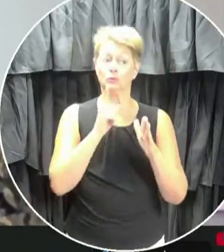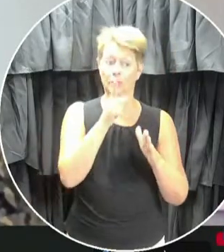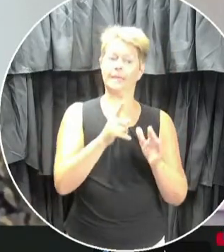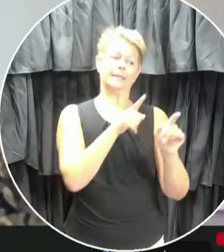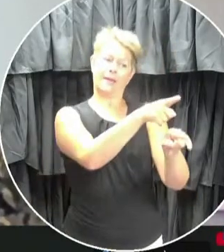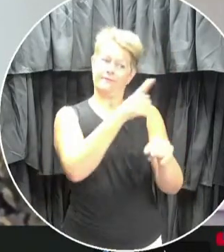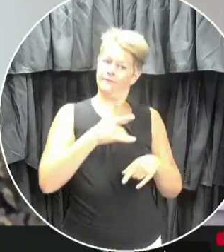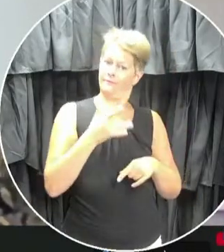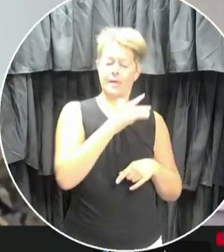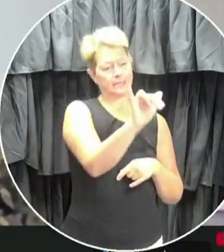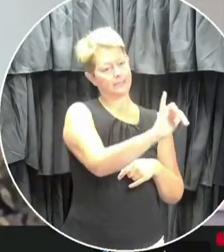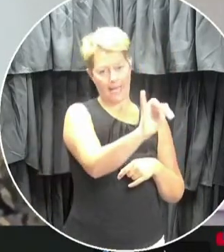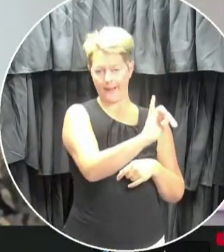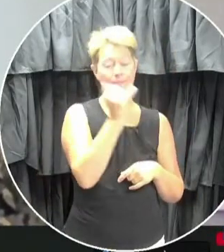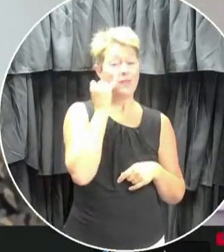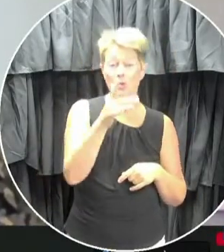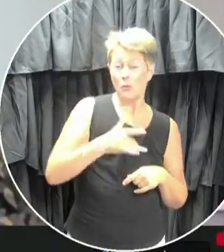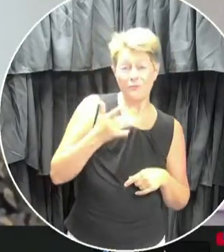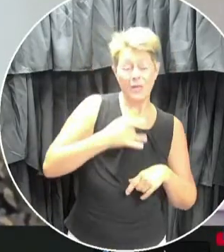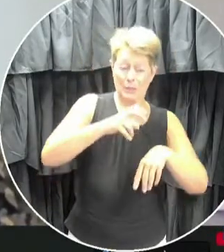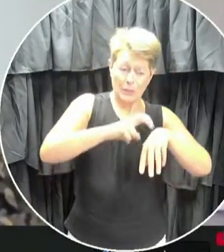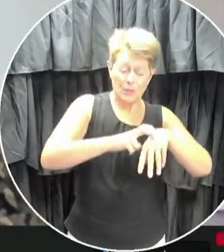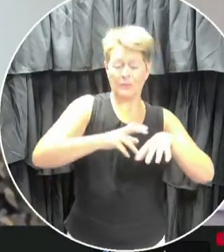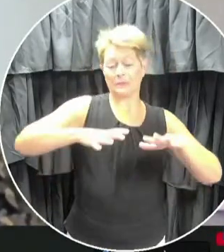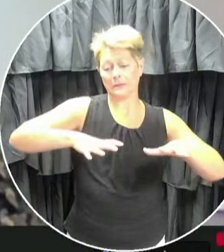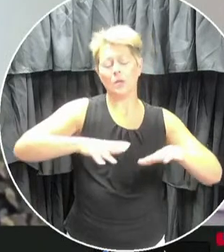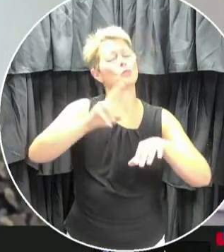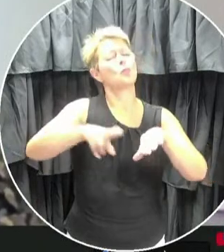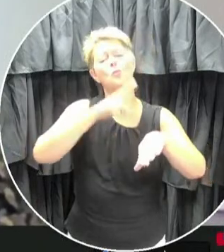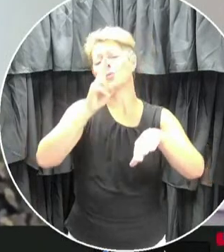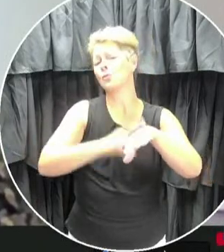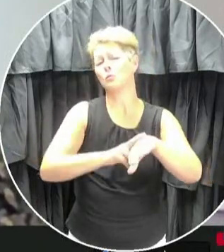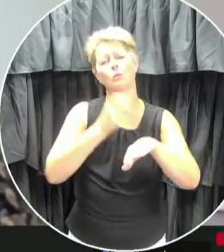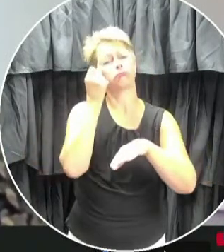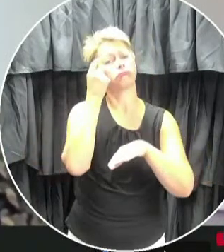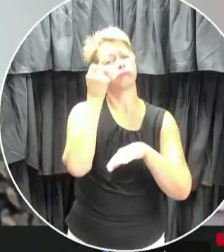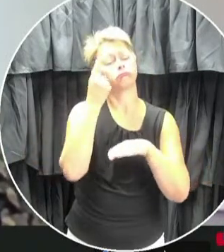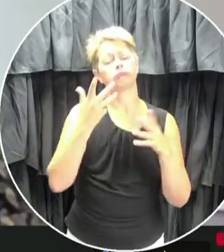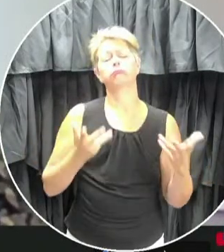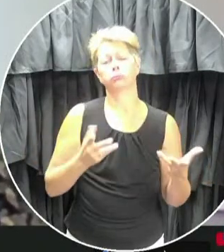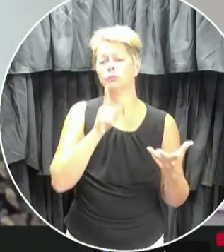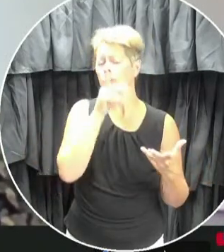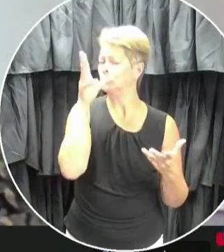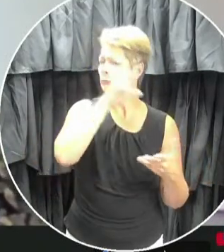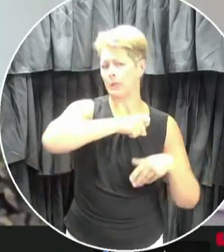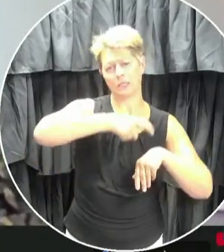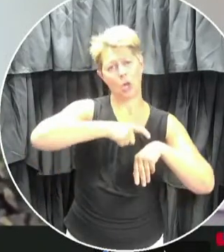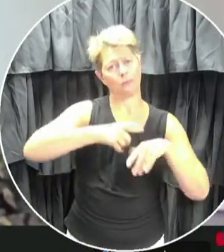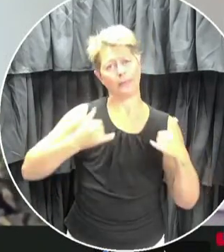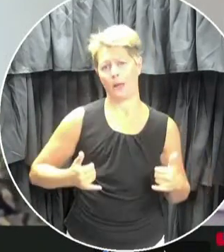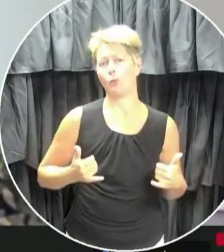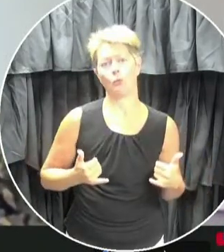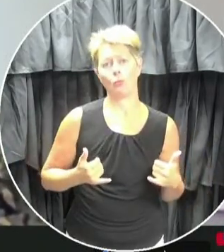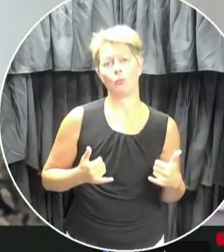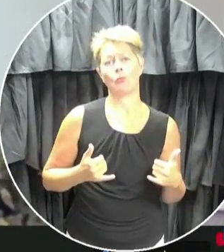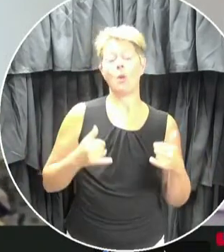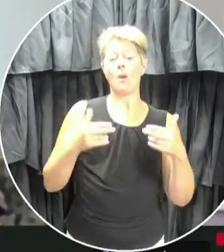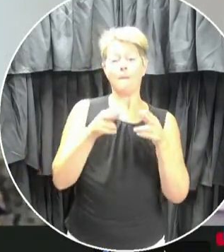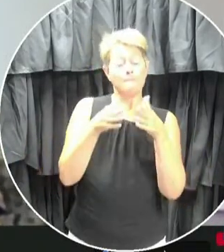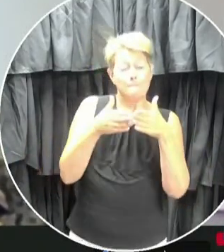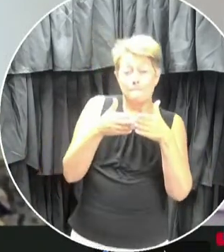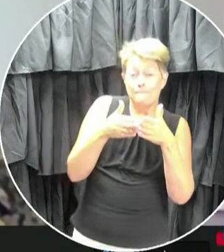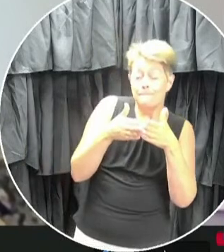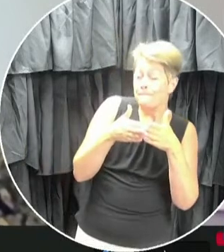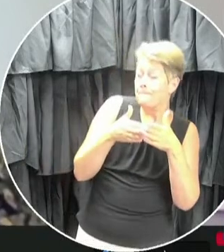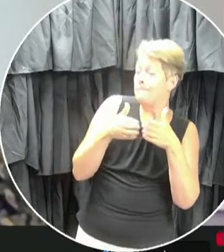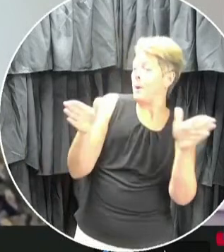Please know that feelings of uncertainty and concern are normal during these extraordinary times and that our public health officials remain committed in their efforts